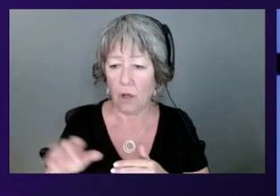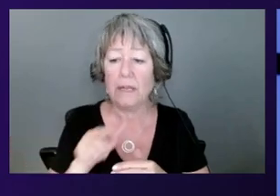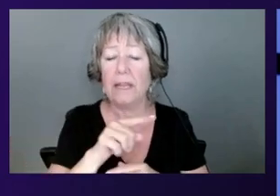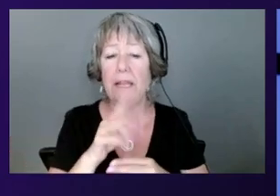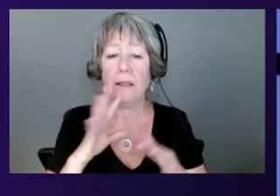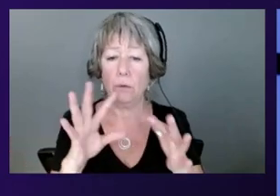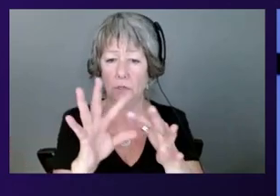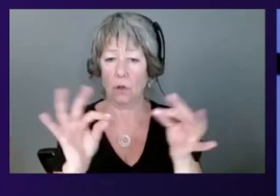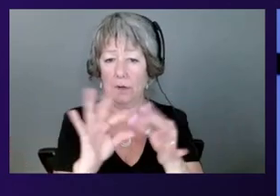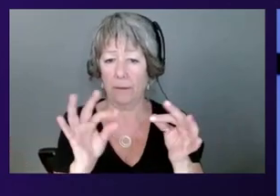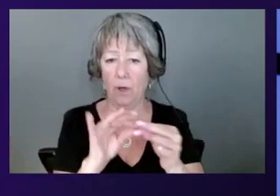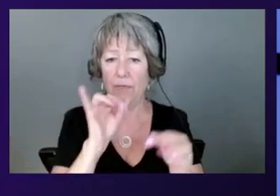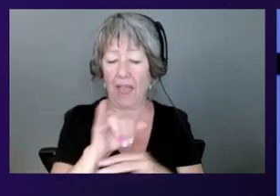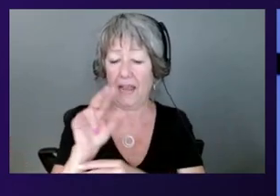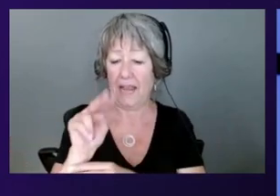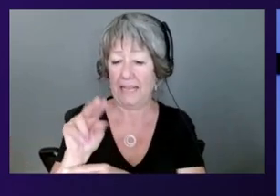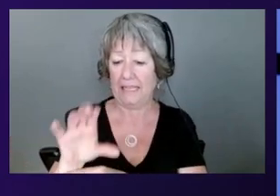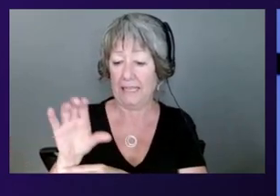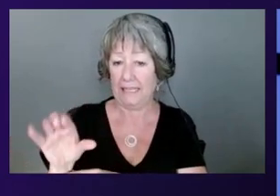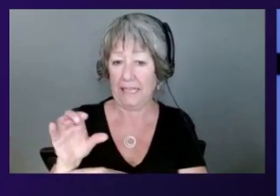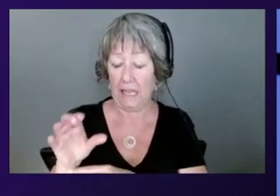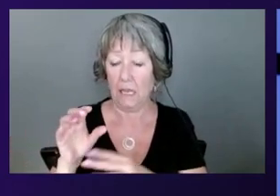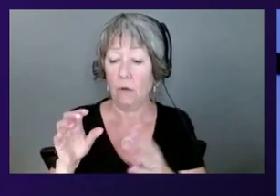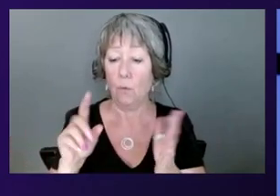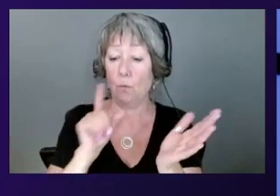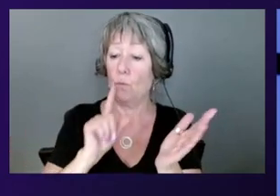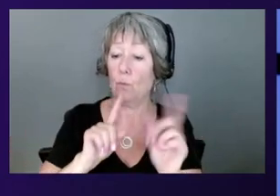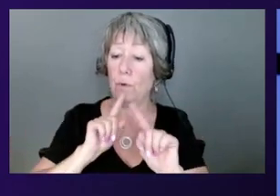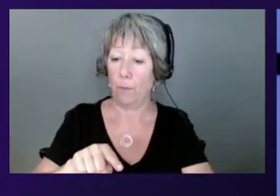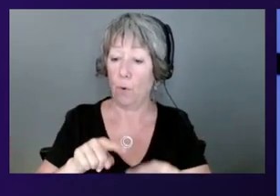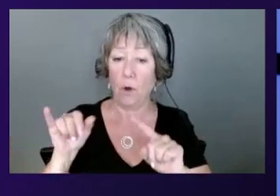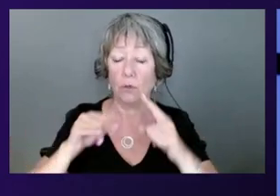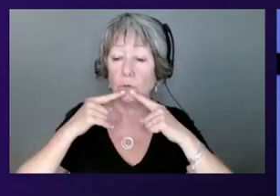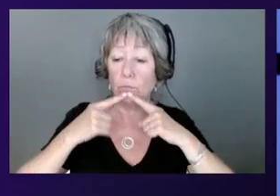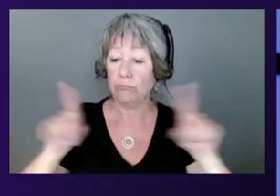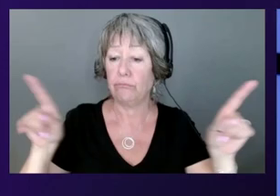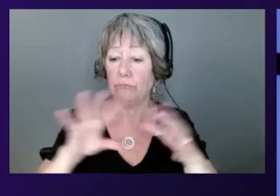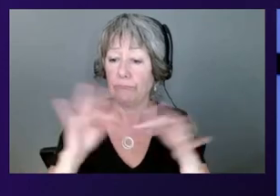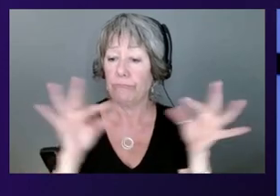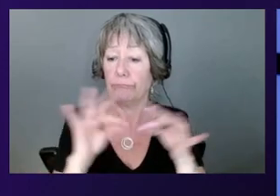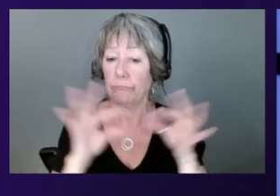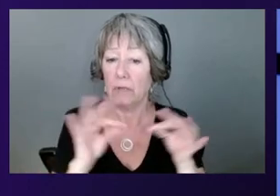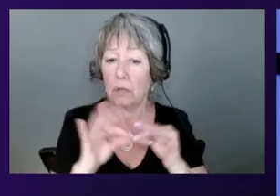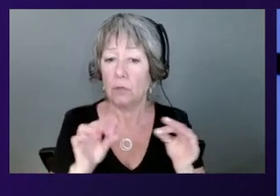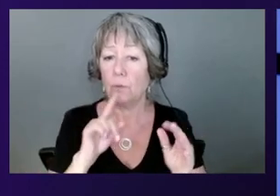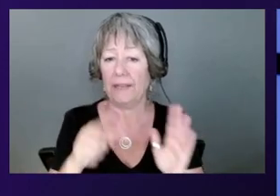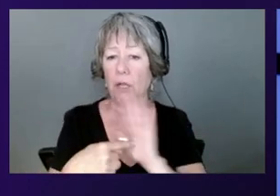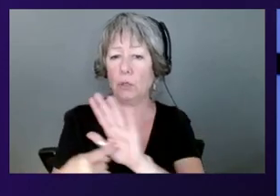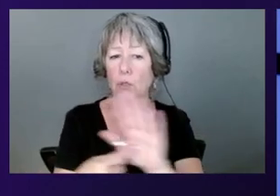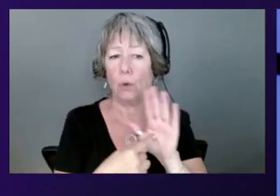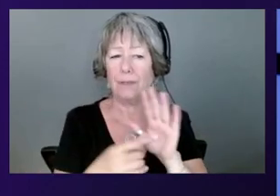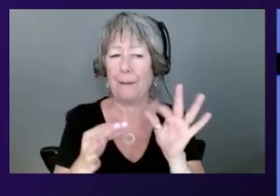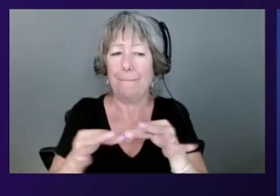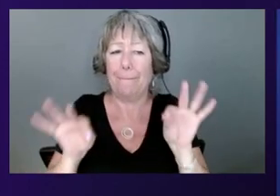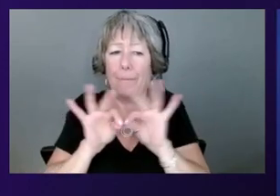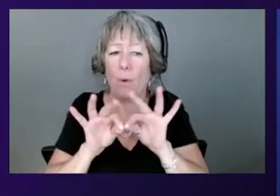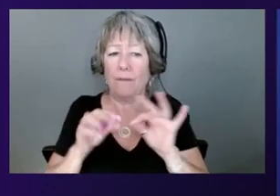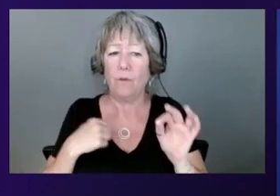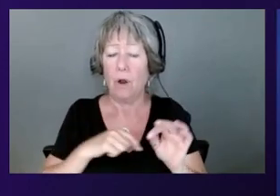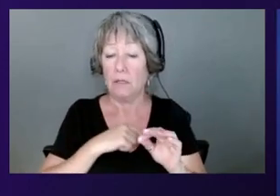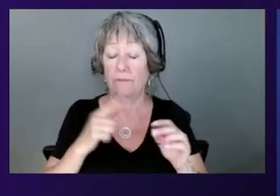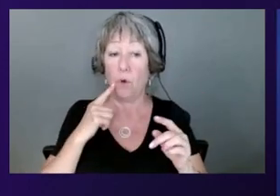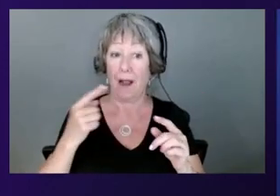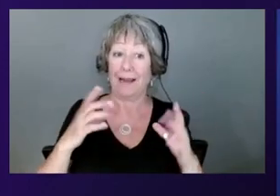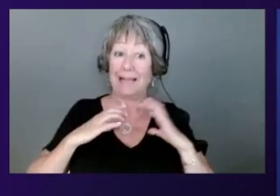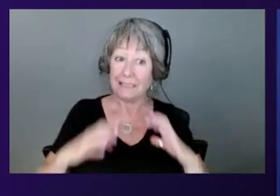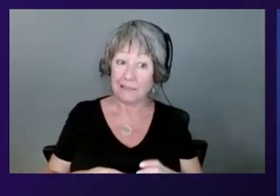that NCC report publicly as well. it kind of goes, this is shows how important I think it is to customers, but also,